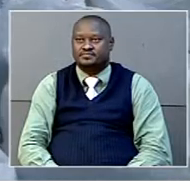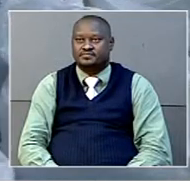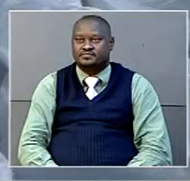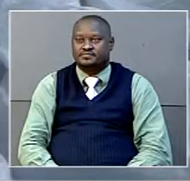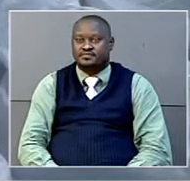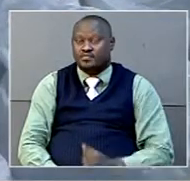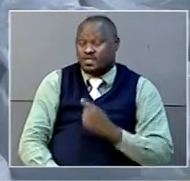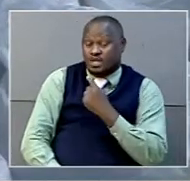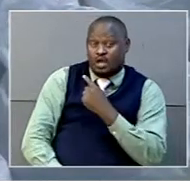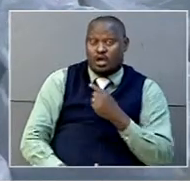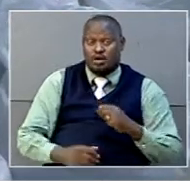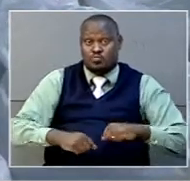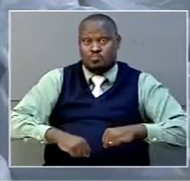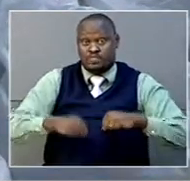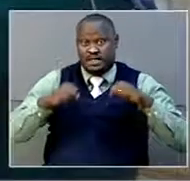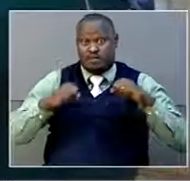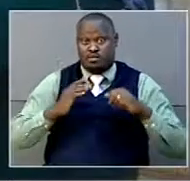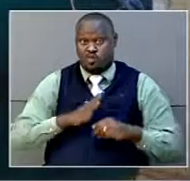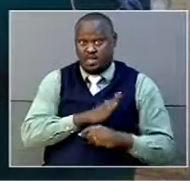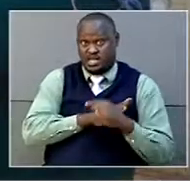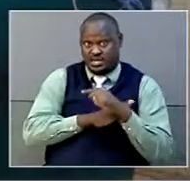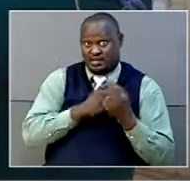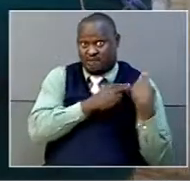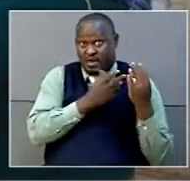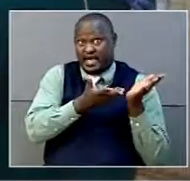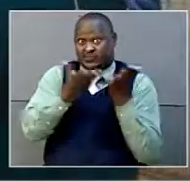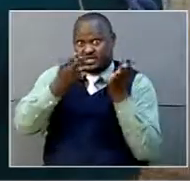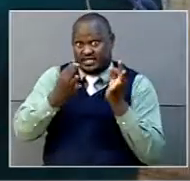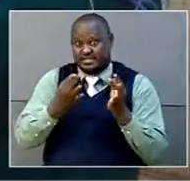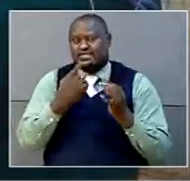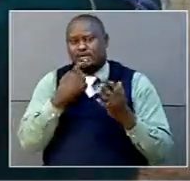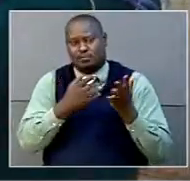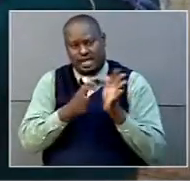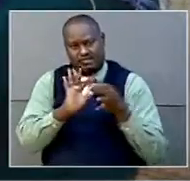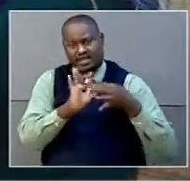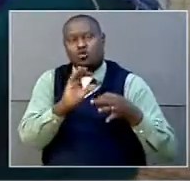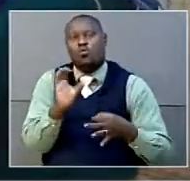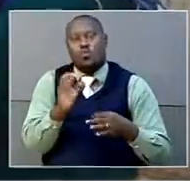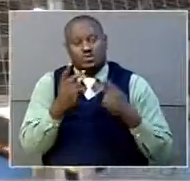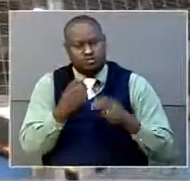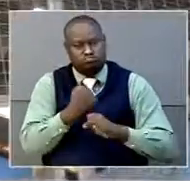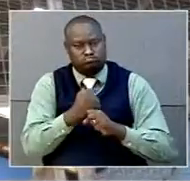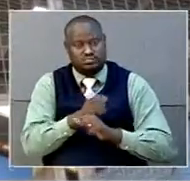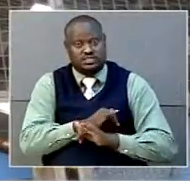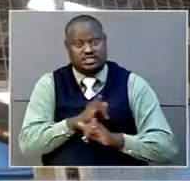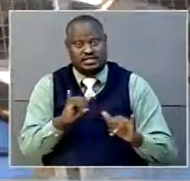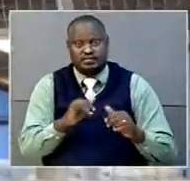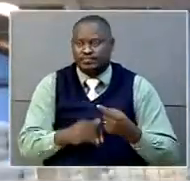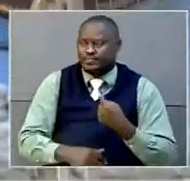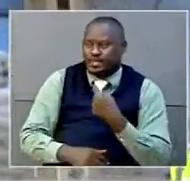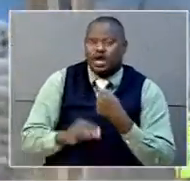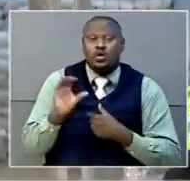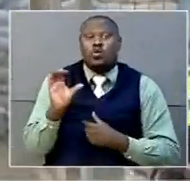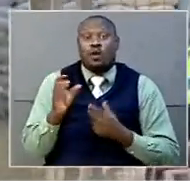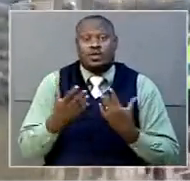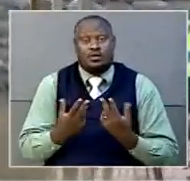Kamjisha promised to work with Coca-Cola in accessing markets and better equipment needed in his trade. So the fact that Coca-Cola is creating jobs